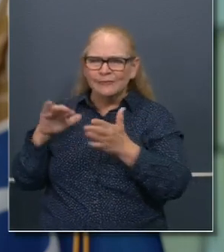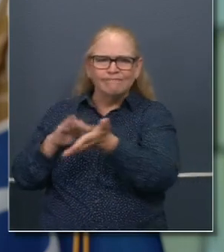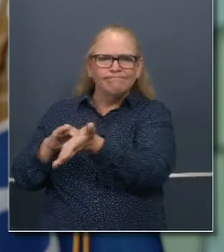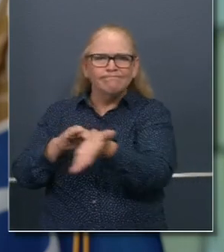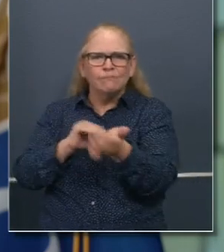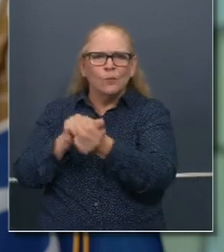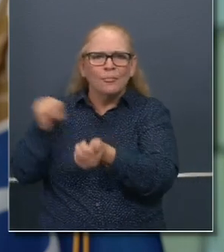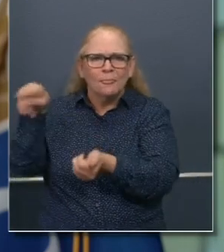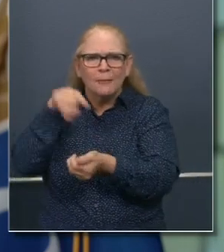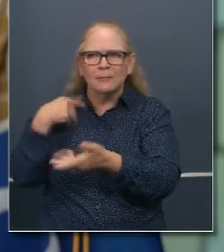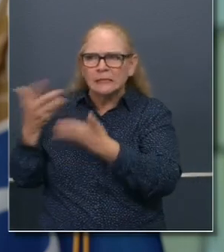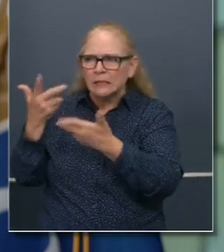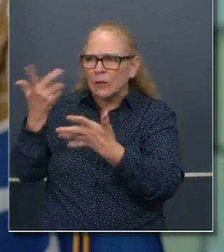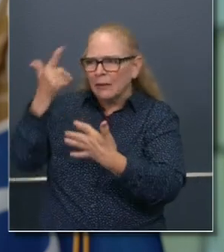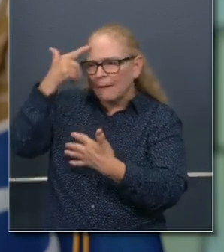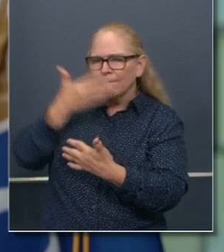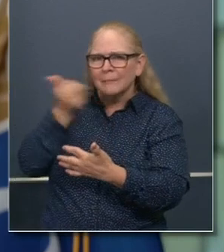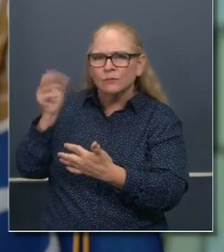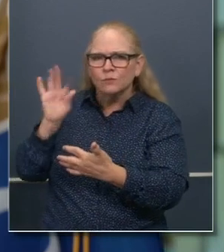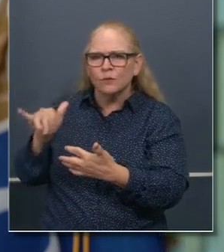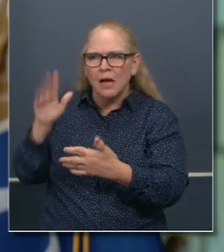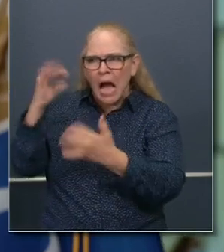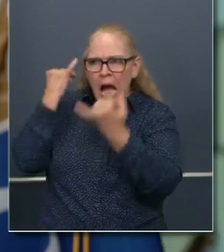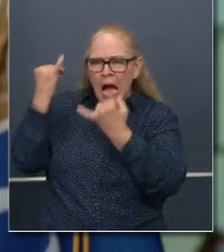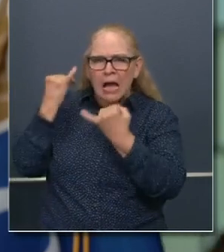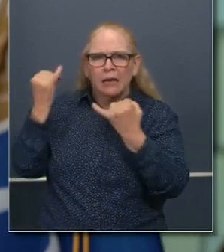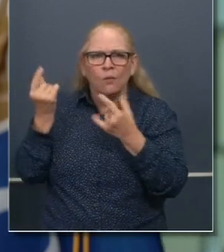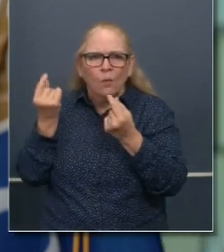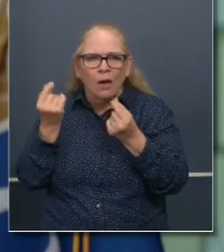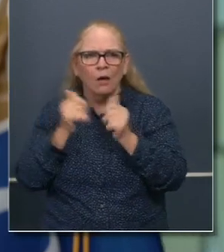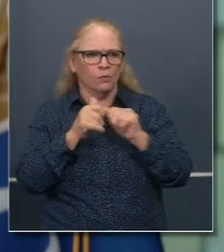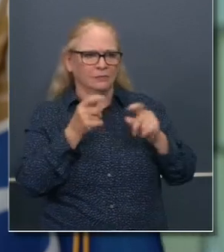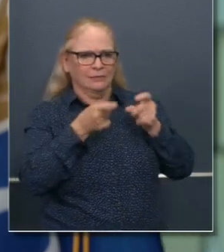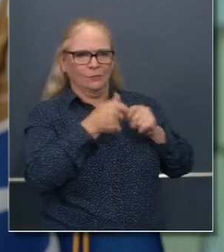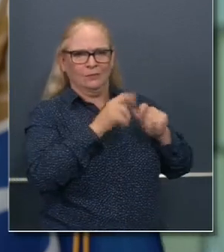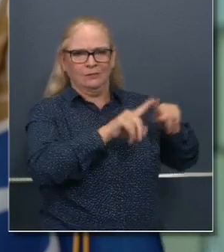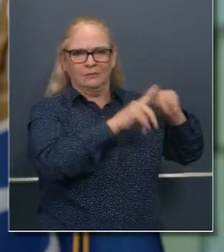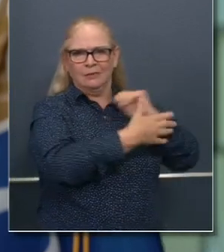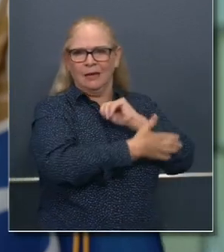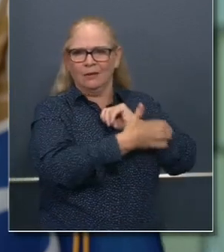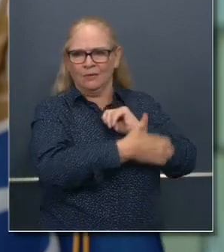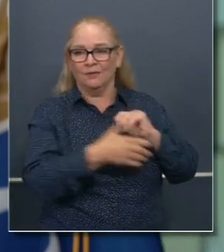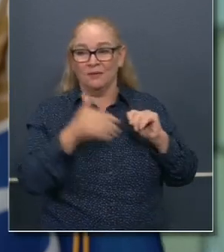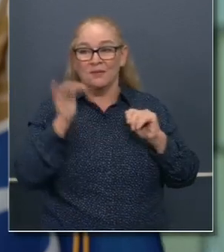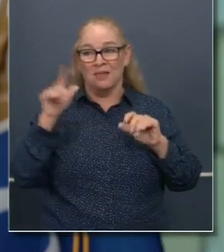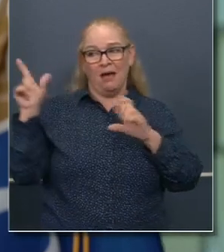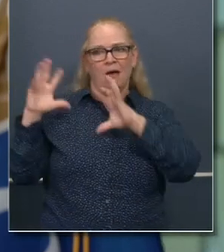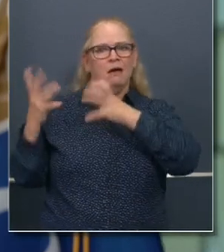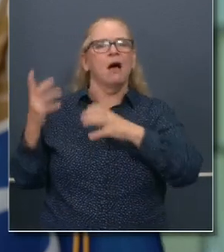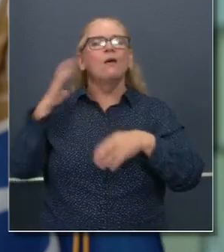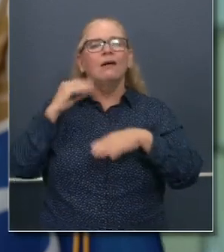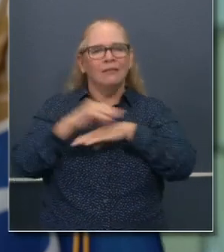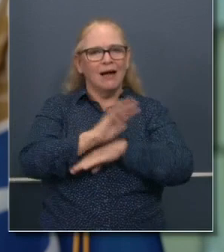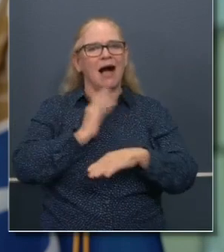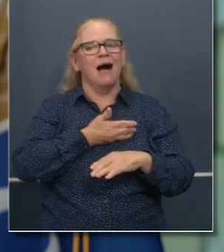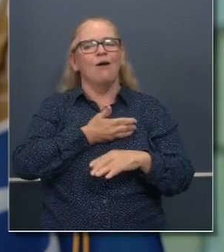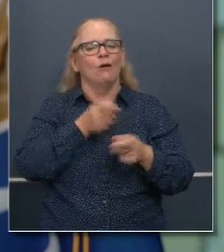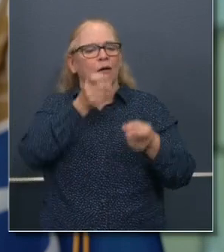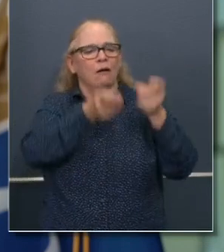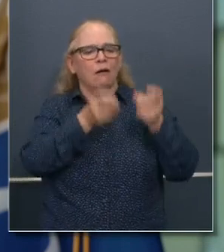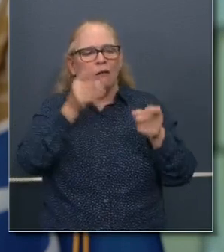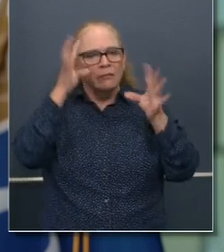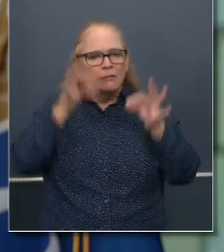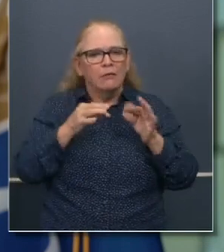make subsequent modifications to these sectoral guidelines is a commensurate effort